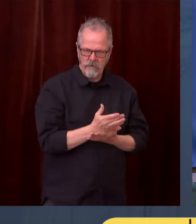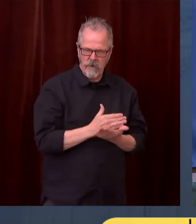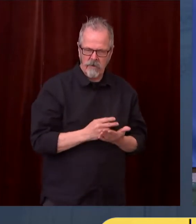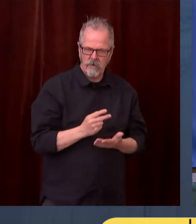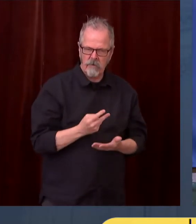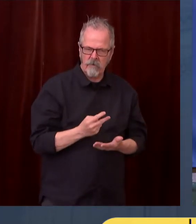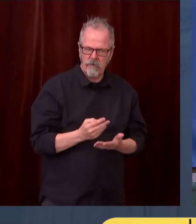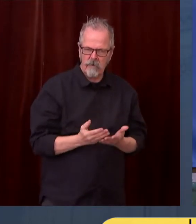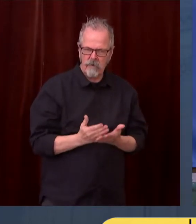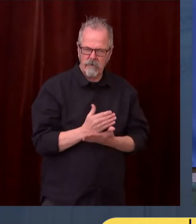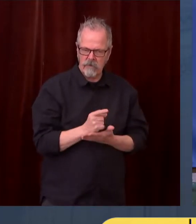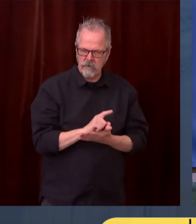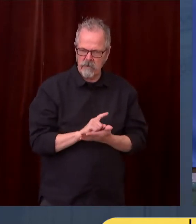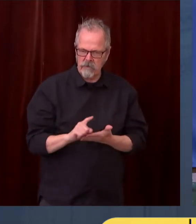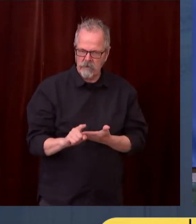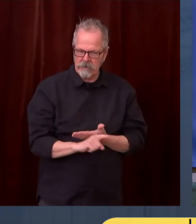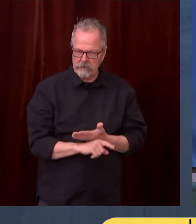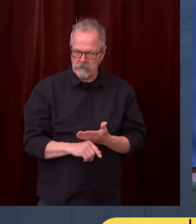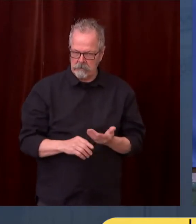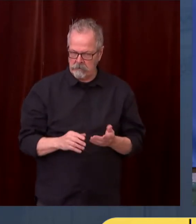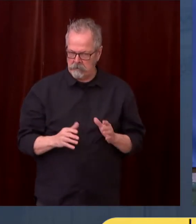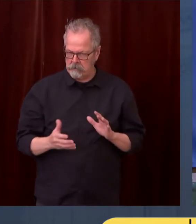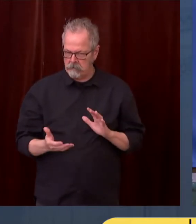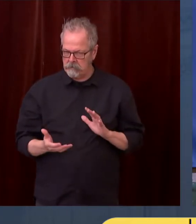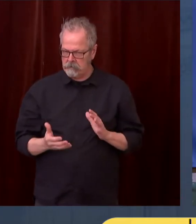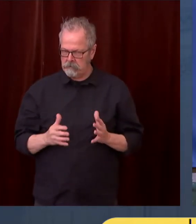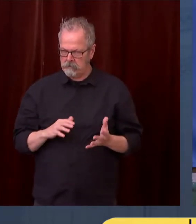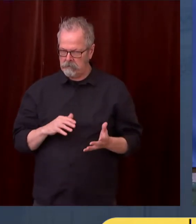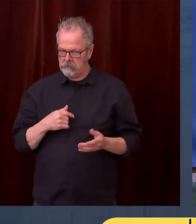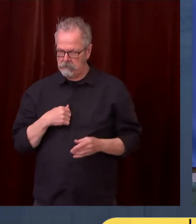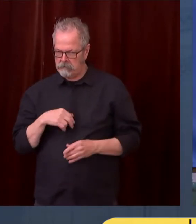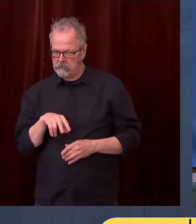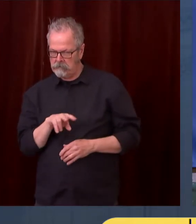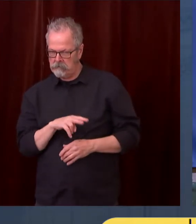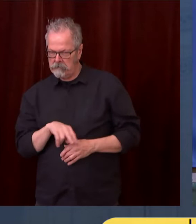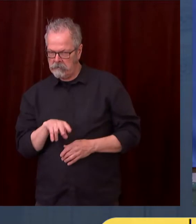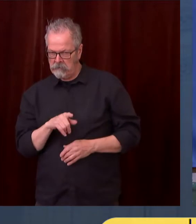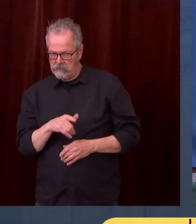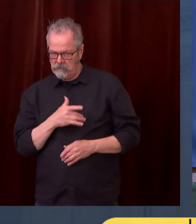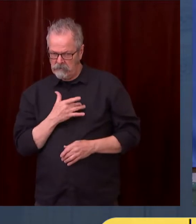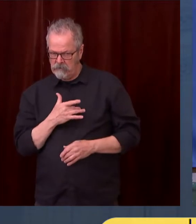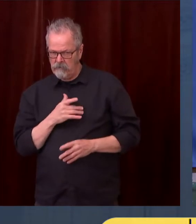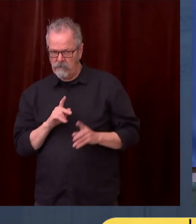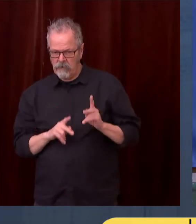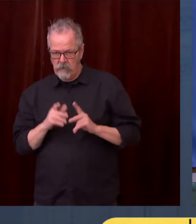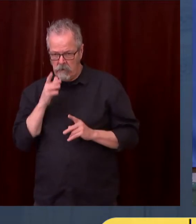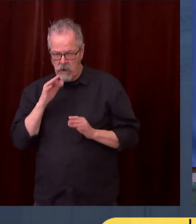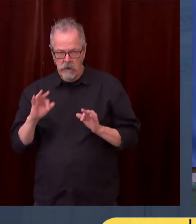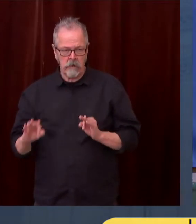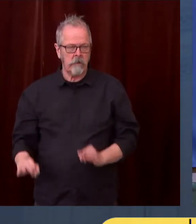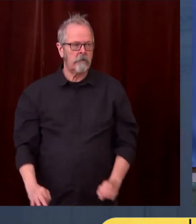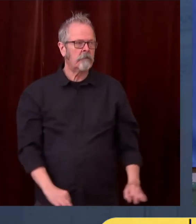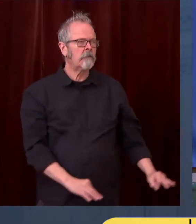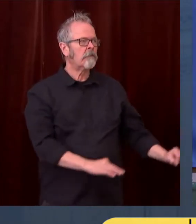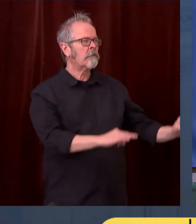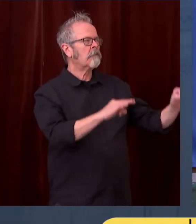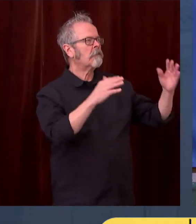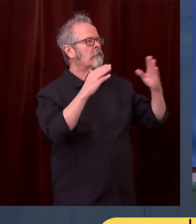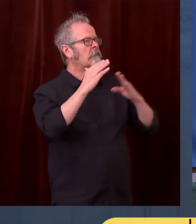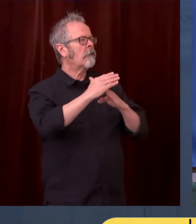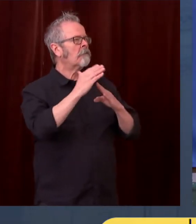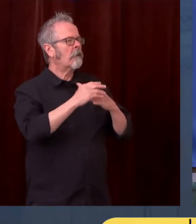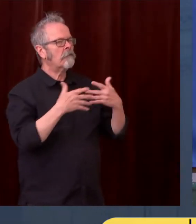just lead to less compliance? And on a separate topic for the governor, are you aware of any interest by the federal government to